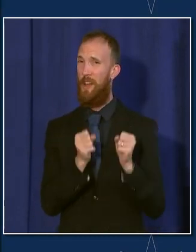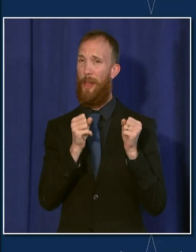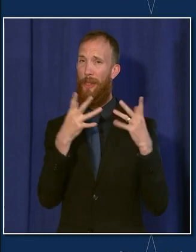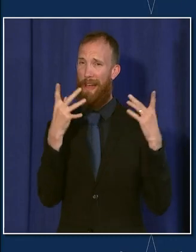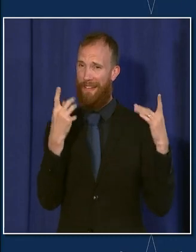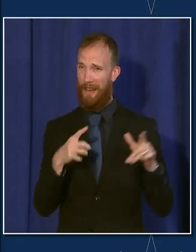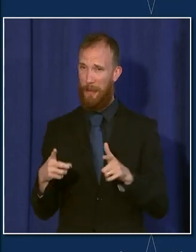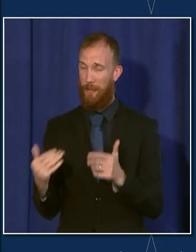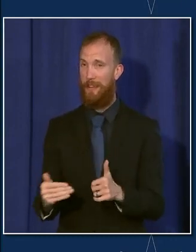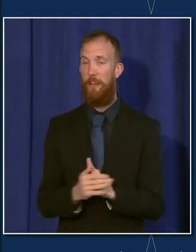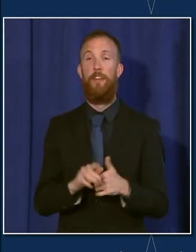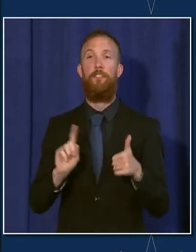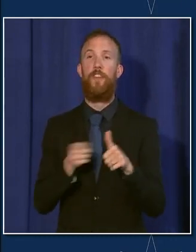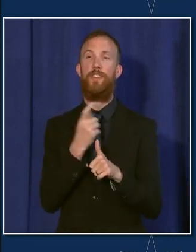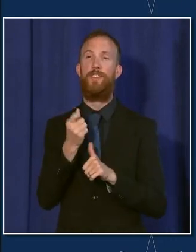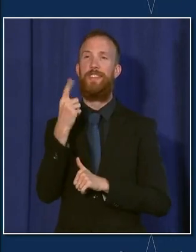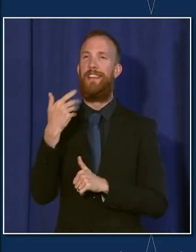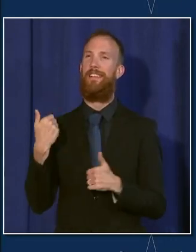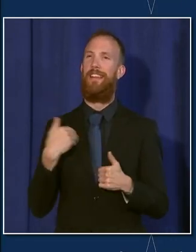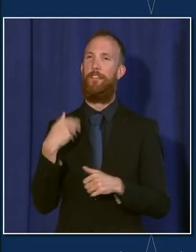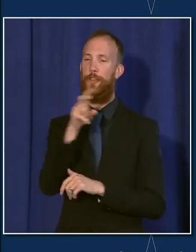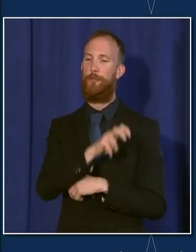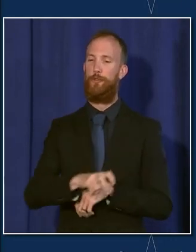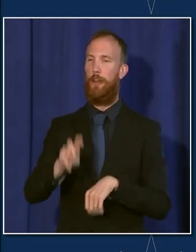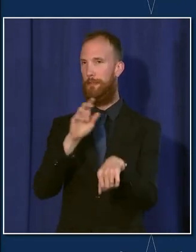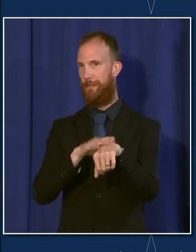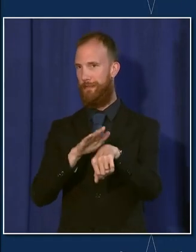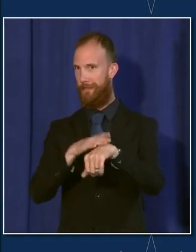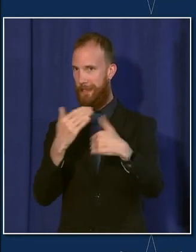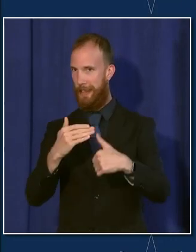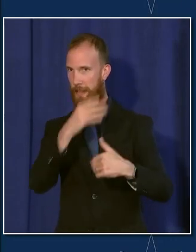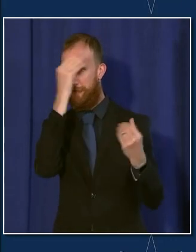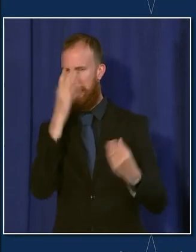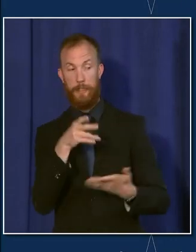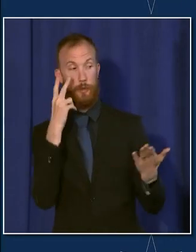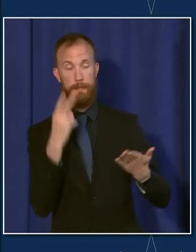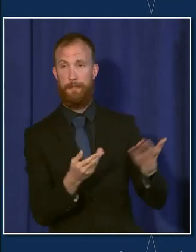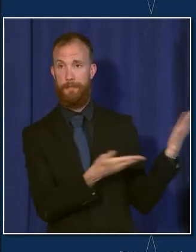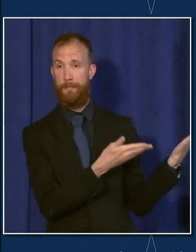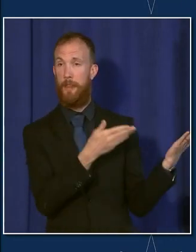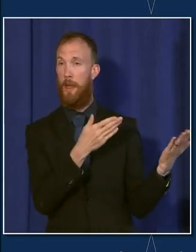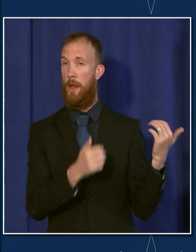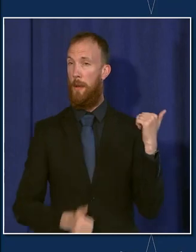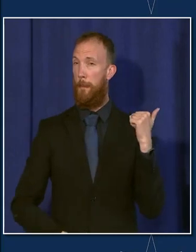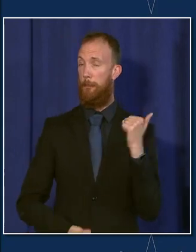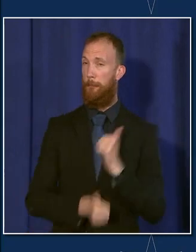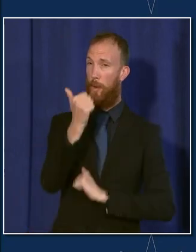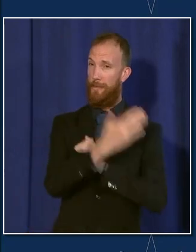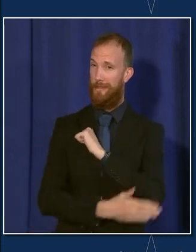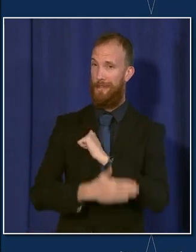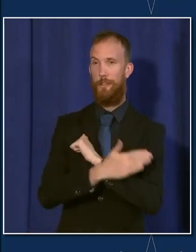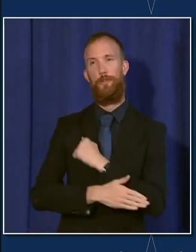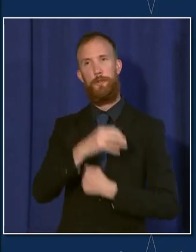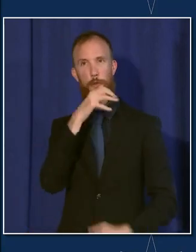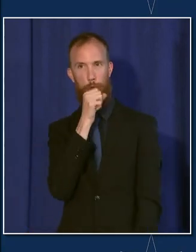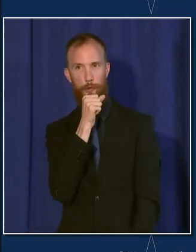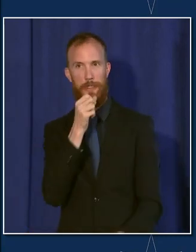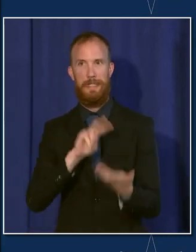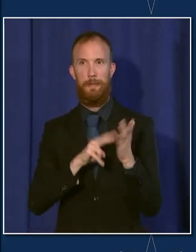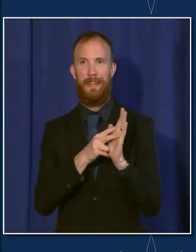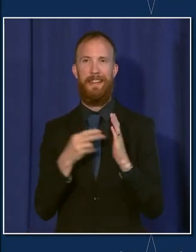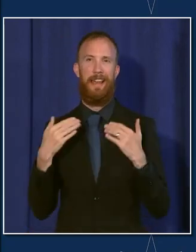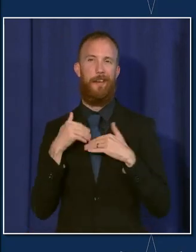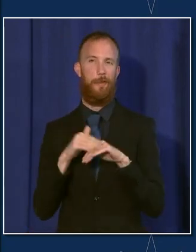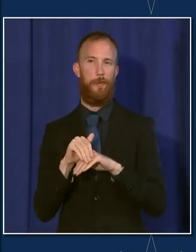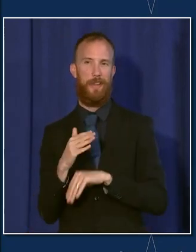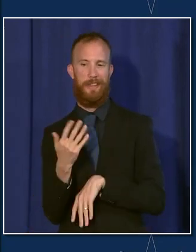highlight that we have updated the travel advisory today, and you see that most of the country now is in orange, meaning that they're averaging more